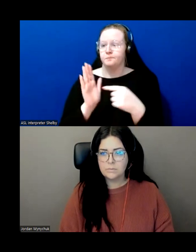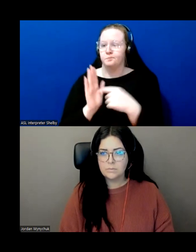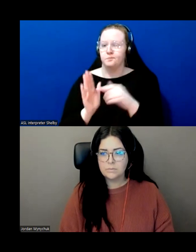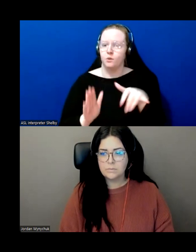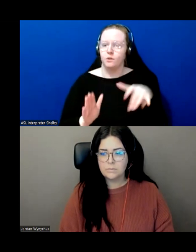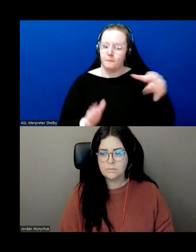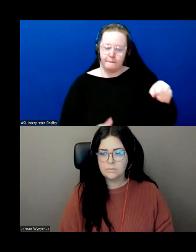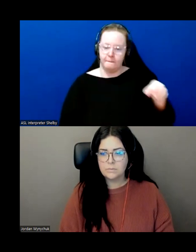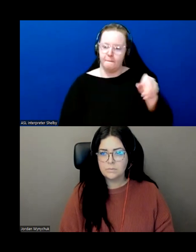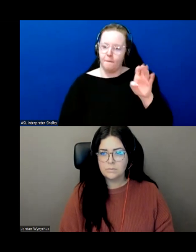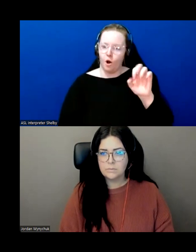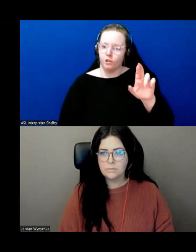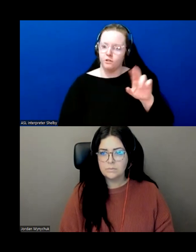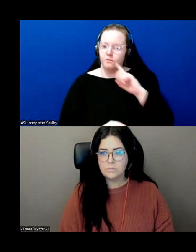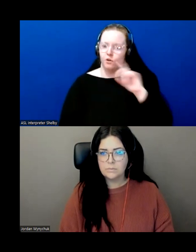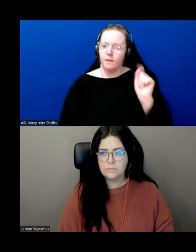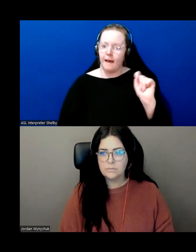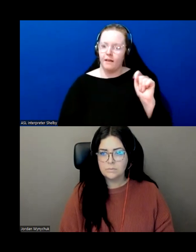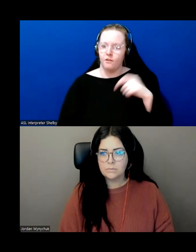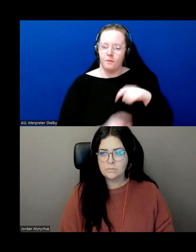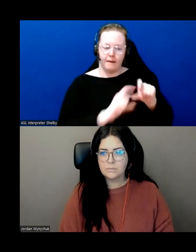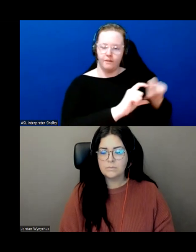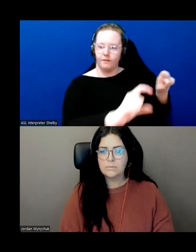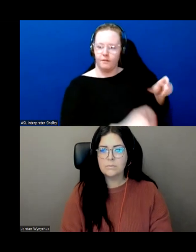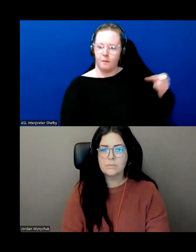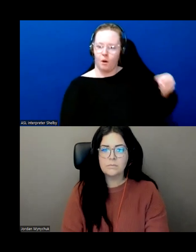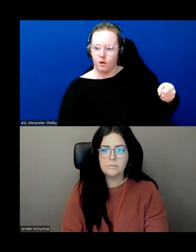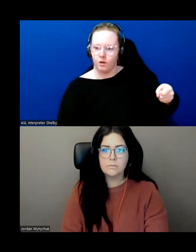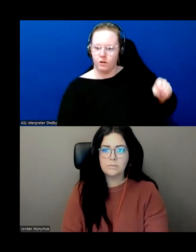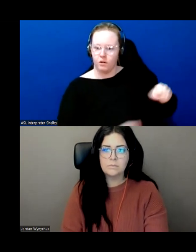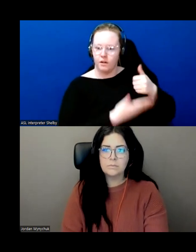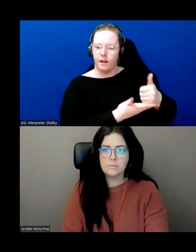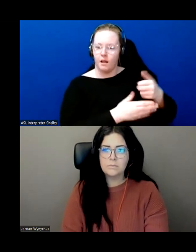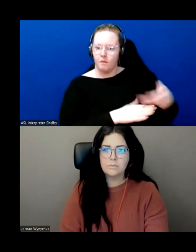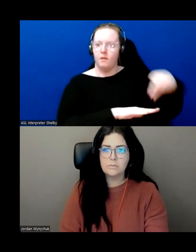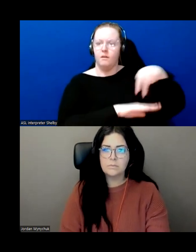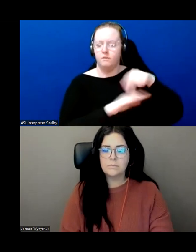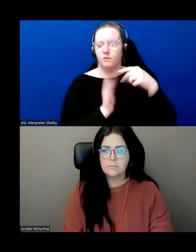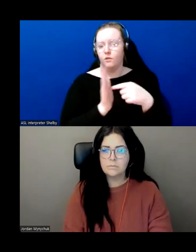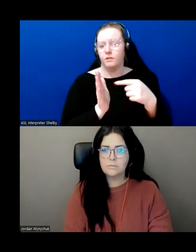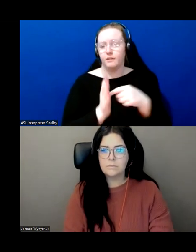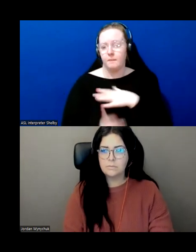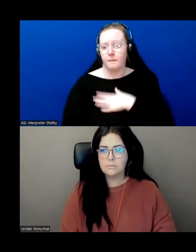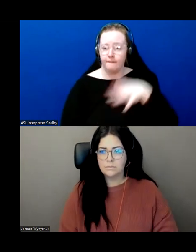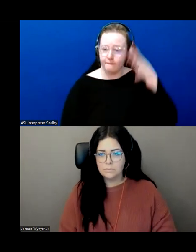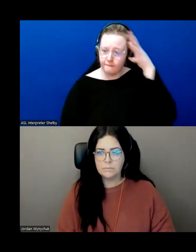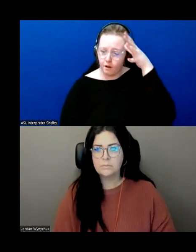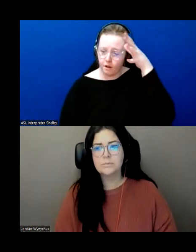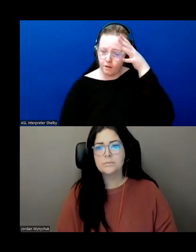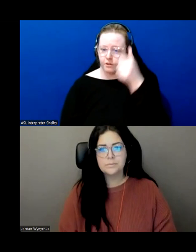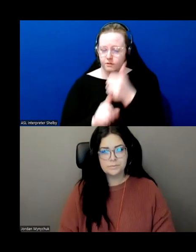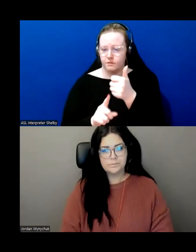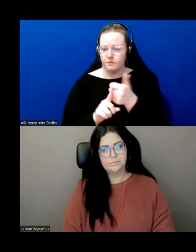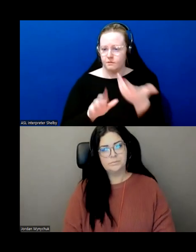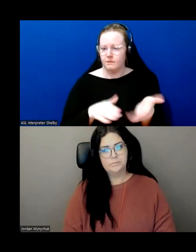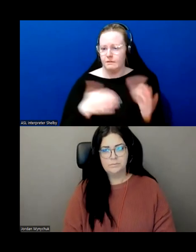and in your bathroom uh for example my uh my father uh he's long since passed but